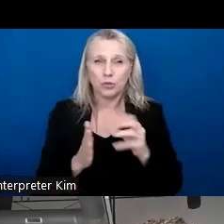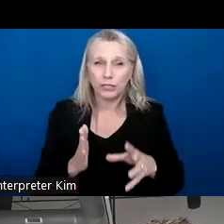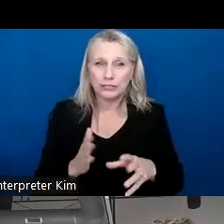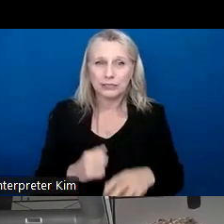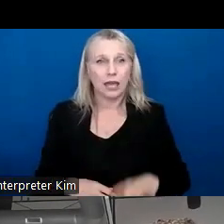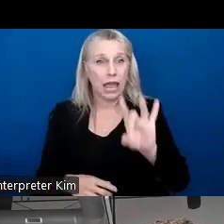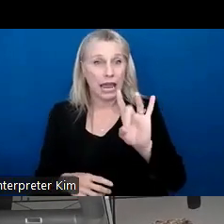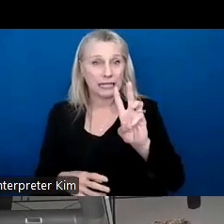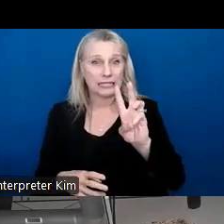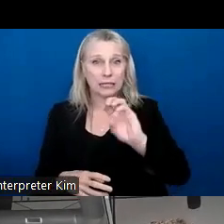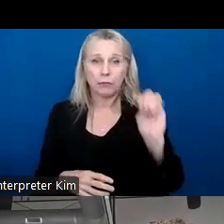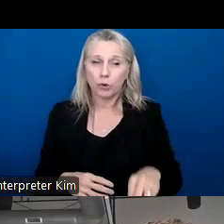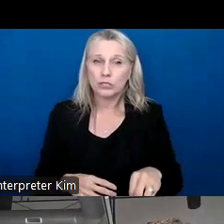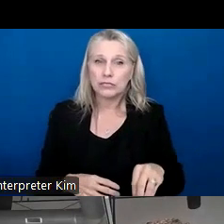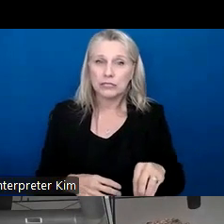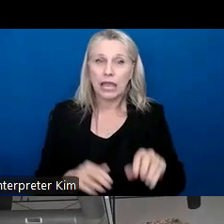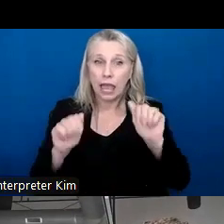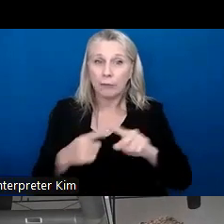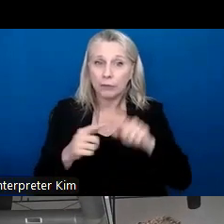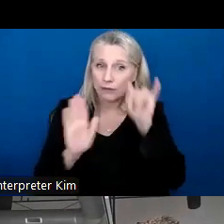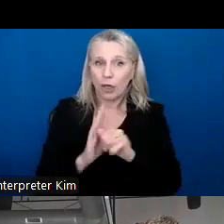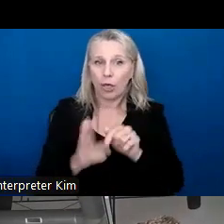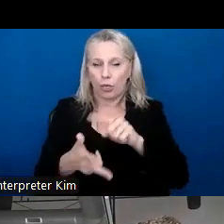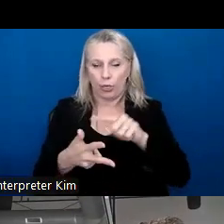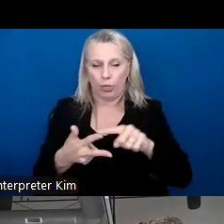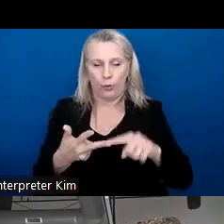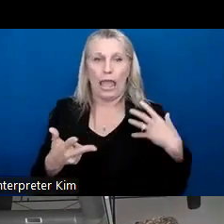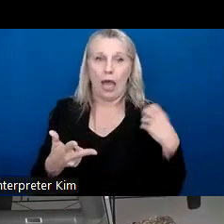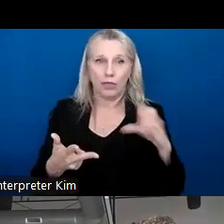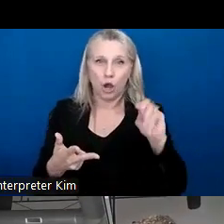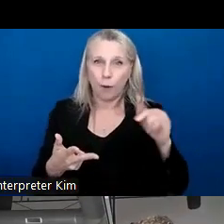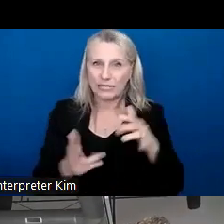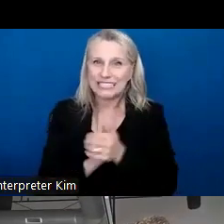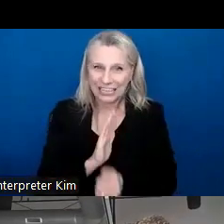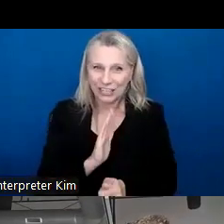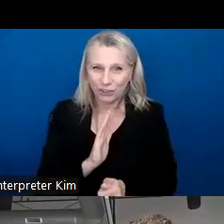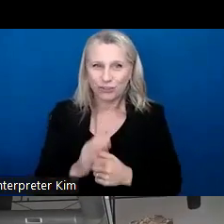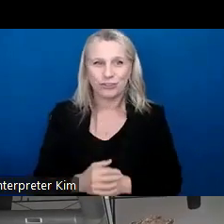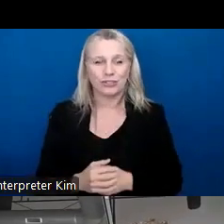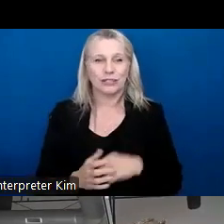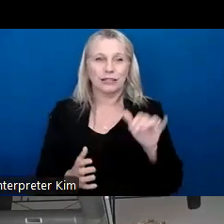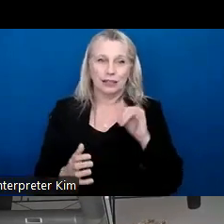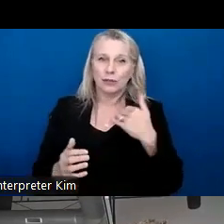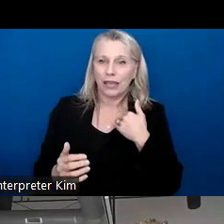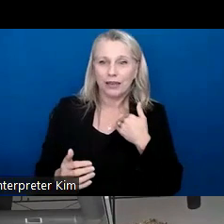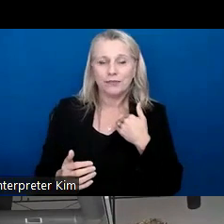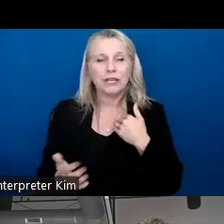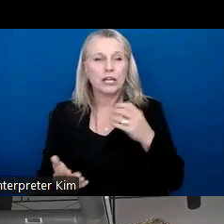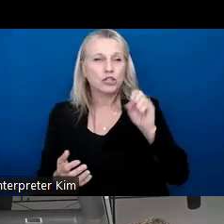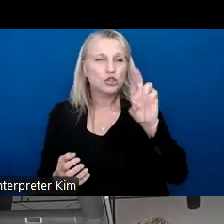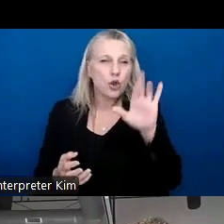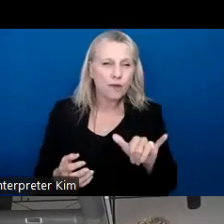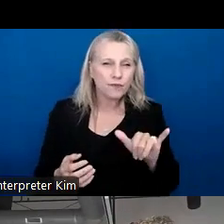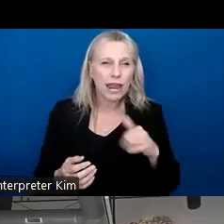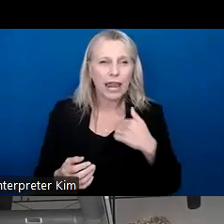86% of participants were able to identify three healthy coping skills. So like Lauren mentioned, we have a survey that